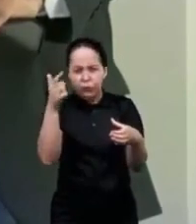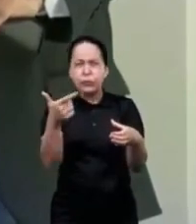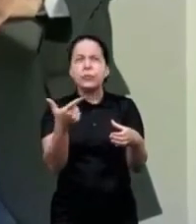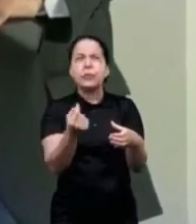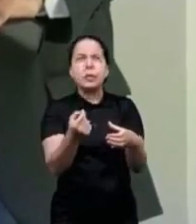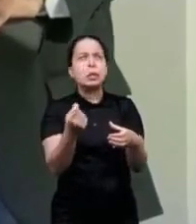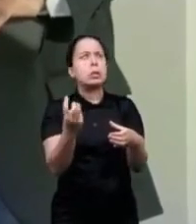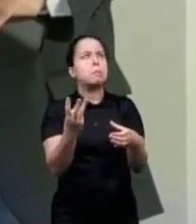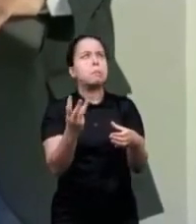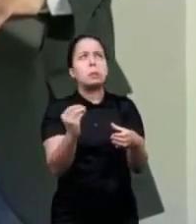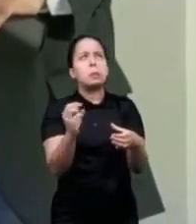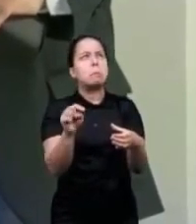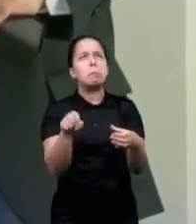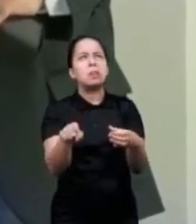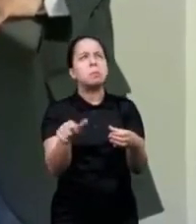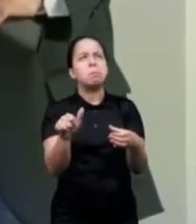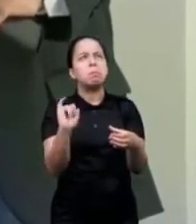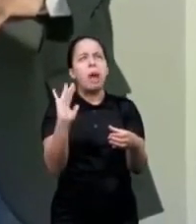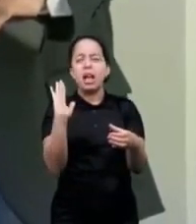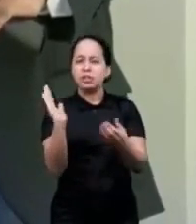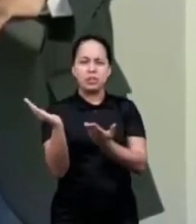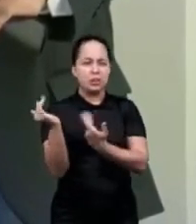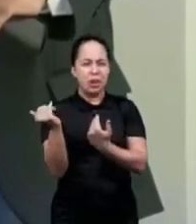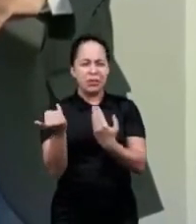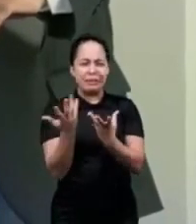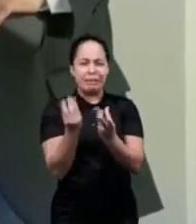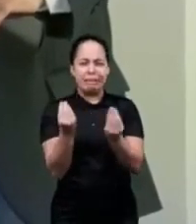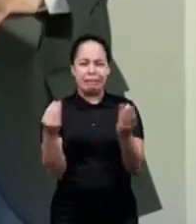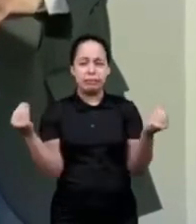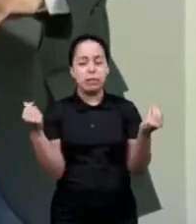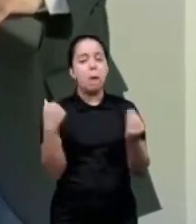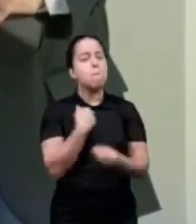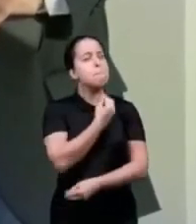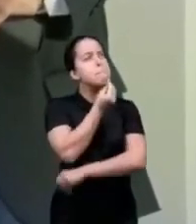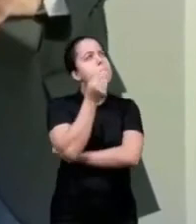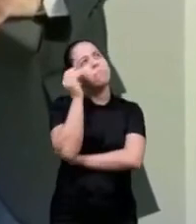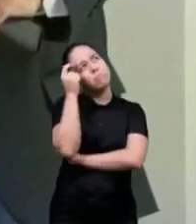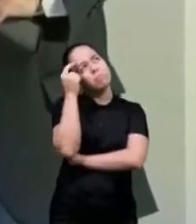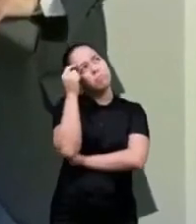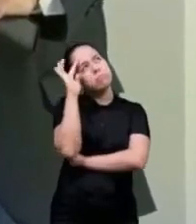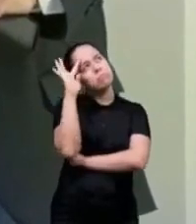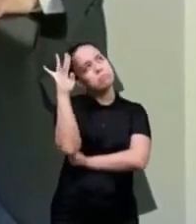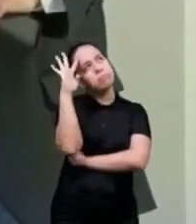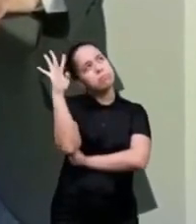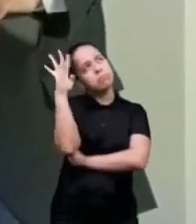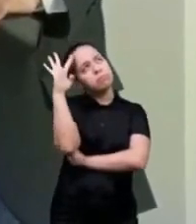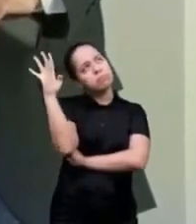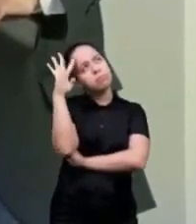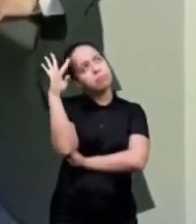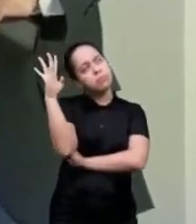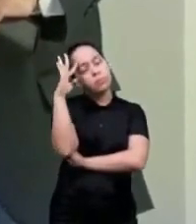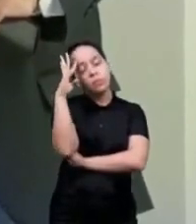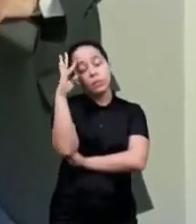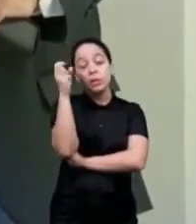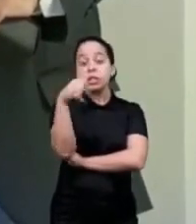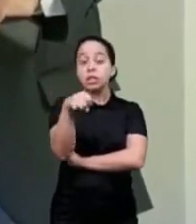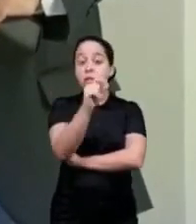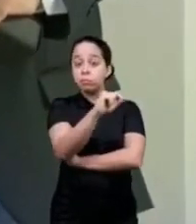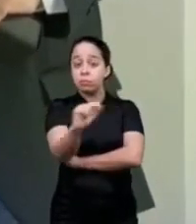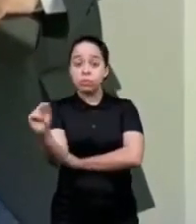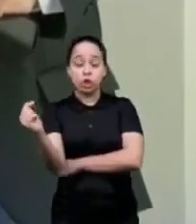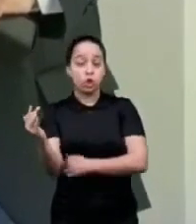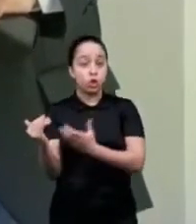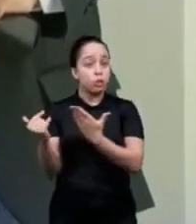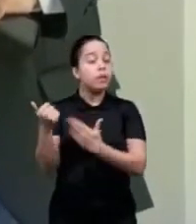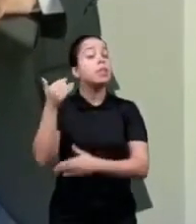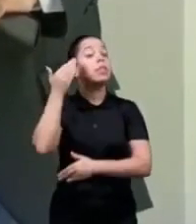thousand of youth and I imagine if these youth that are watching they understood the